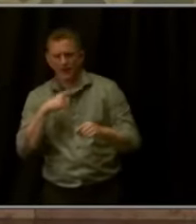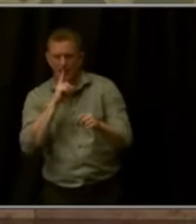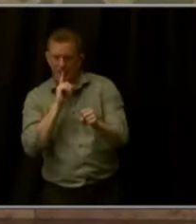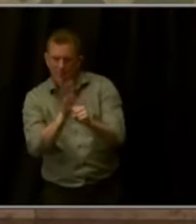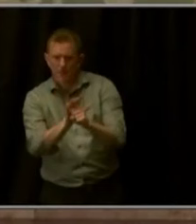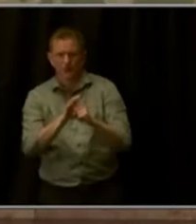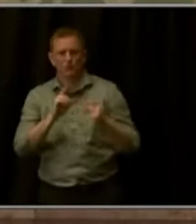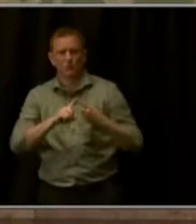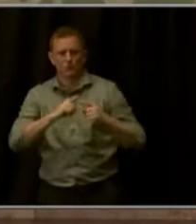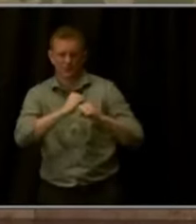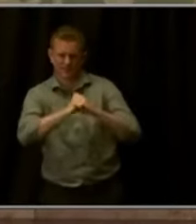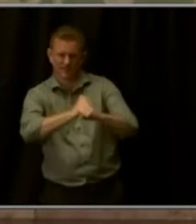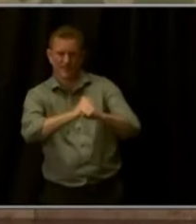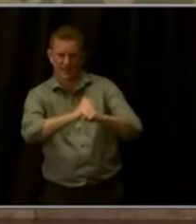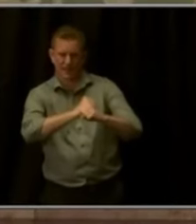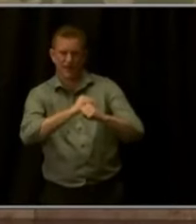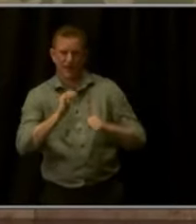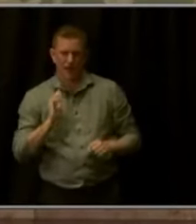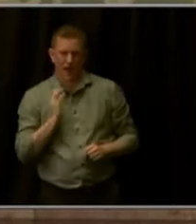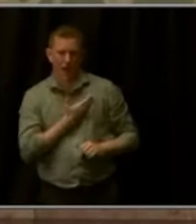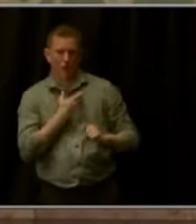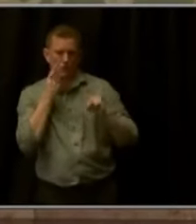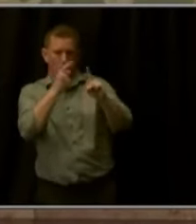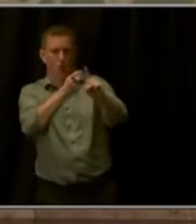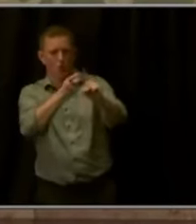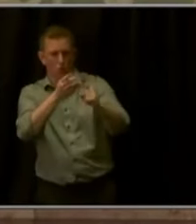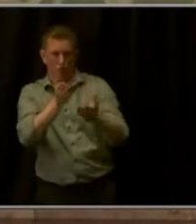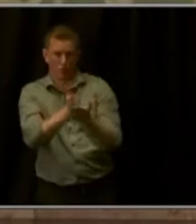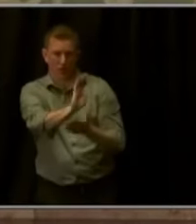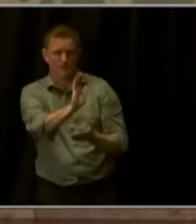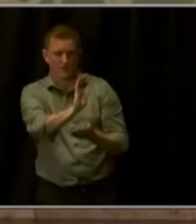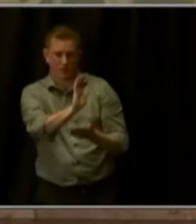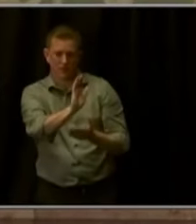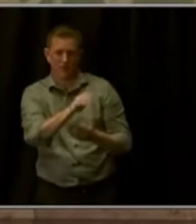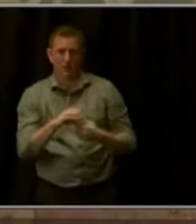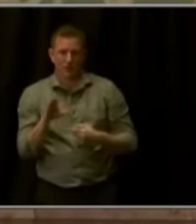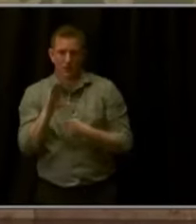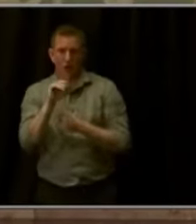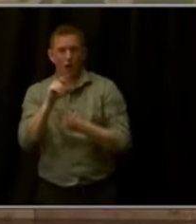Colorado's interests and rights in the Colorado River negotiations.